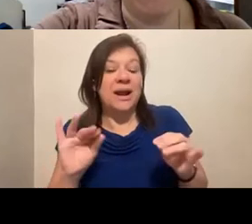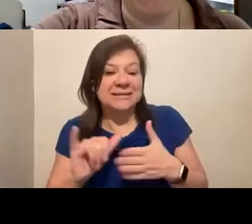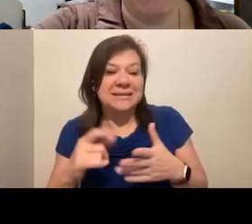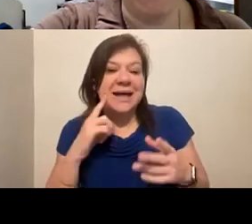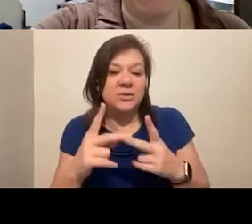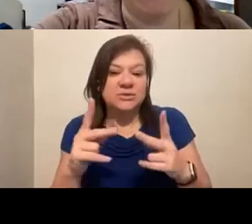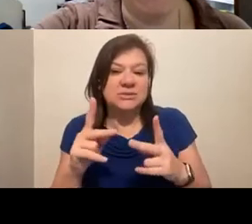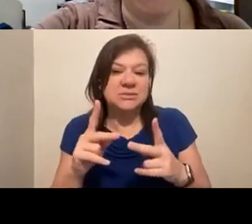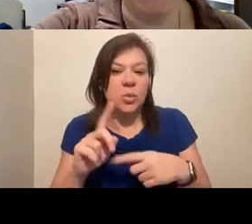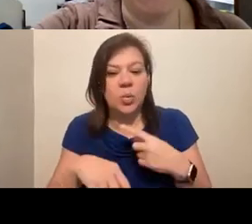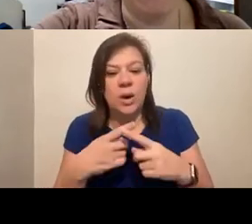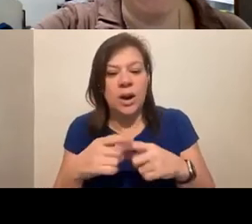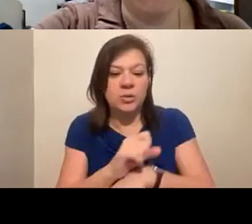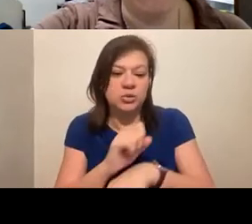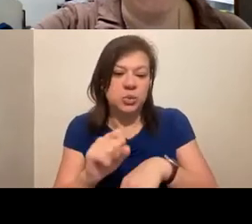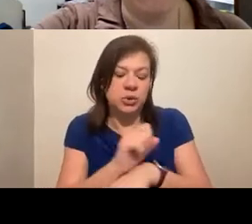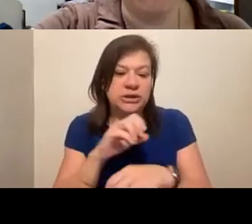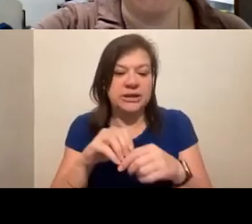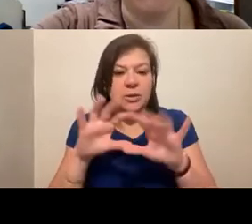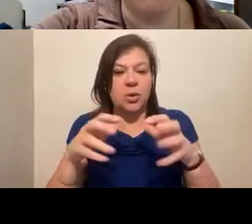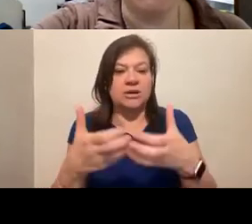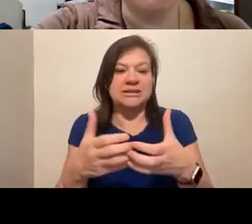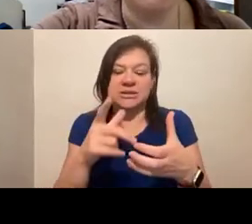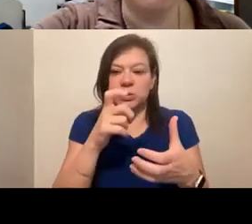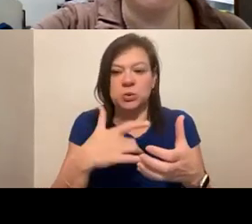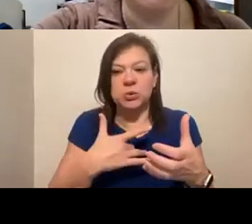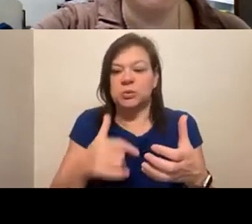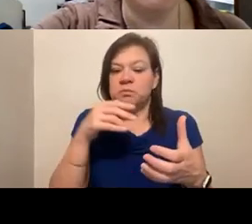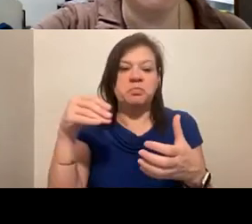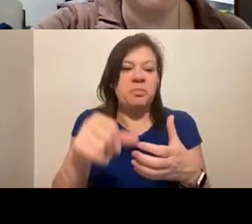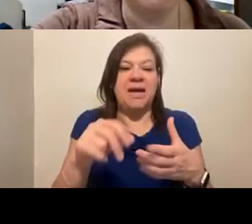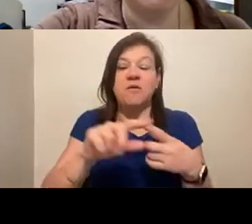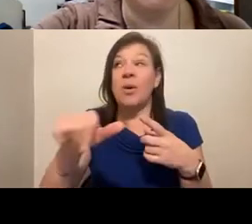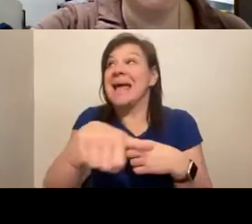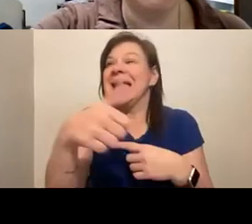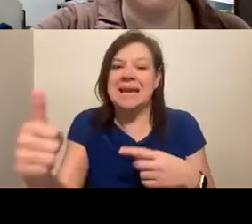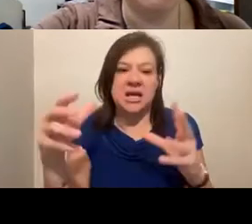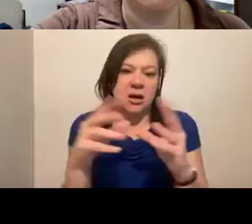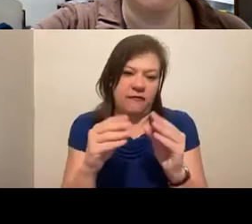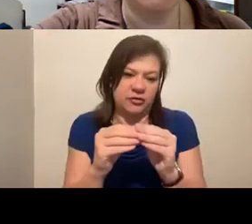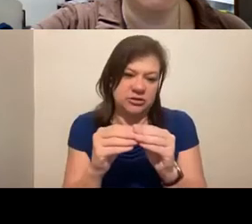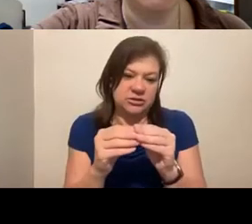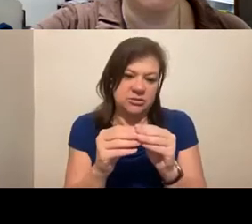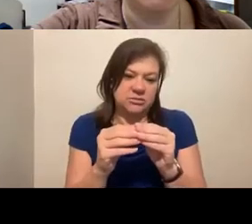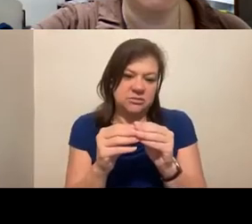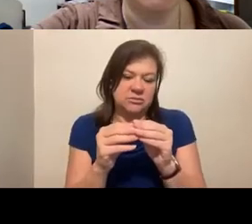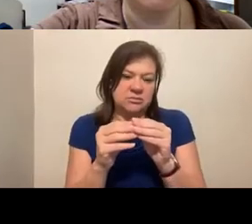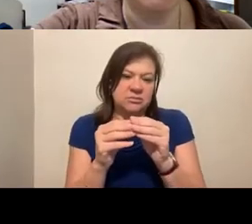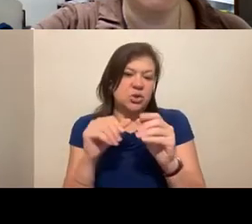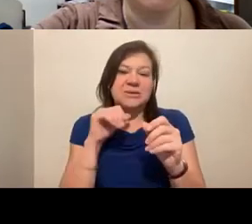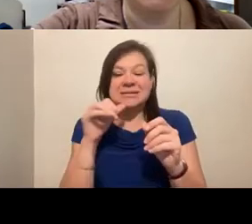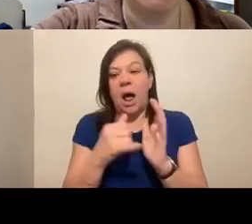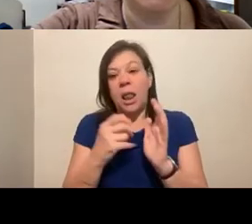worked at organizations that don't typically fund going to any conference, much less, much less LEED. So